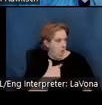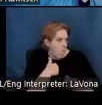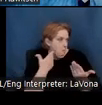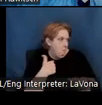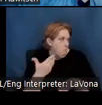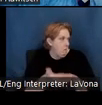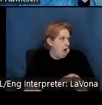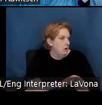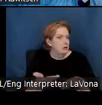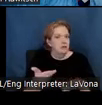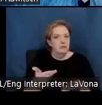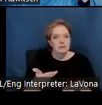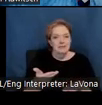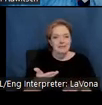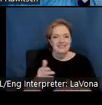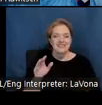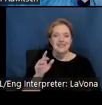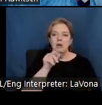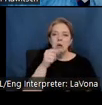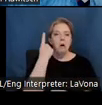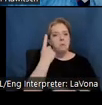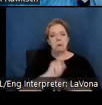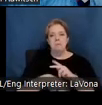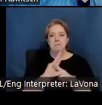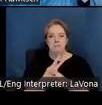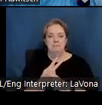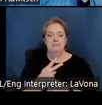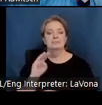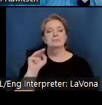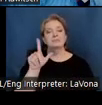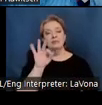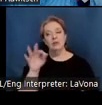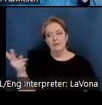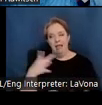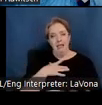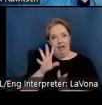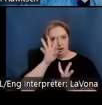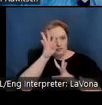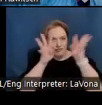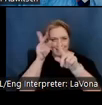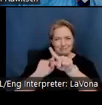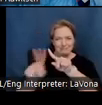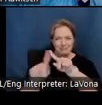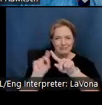For the Maloof's, artful living encompassed the appreciation of creativity in many forms.